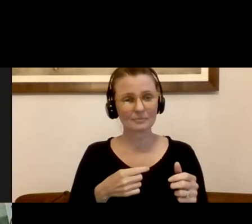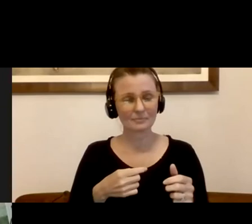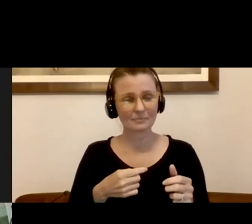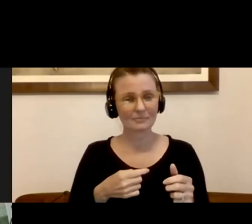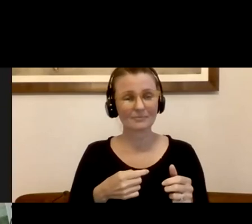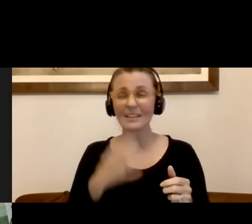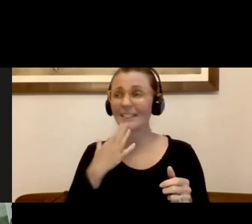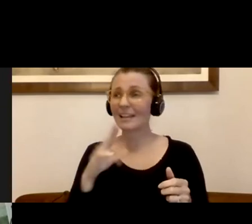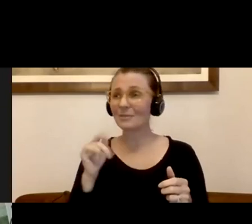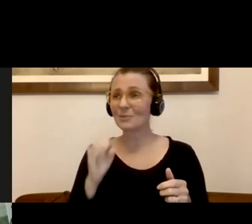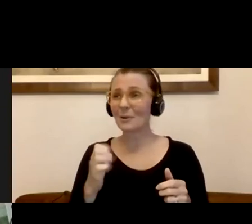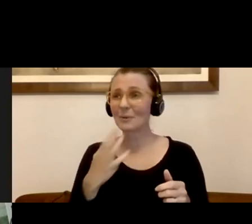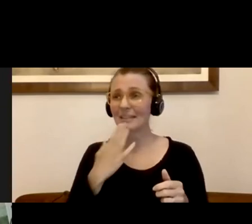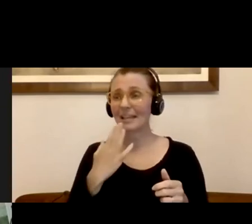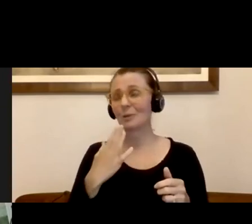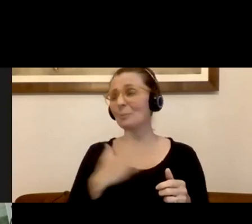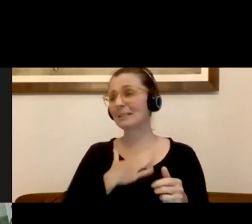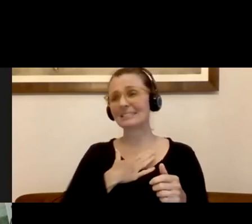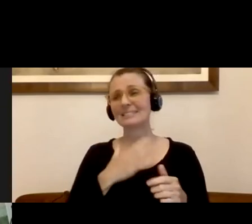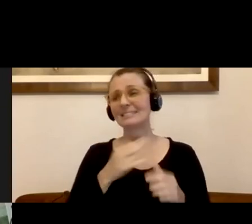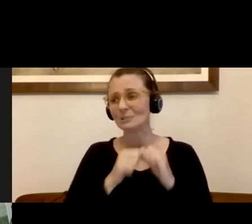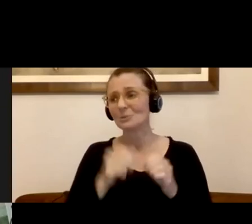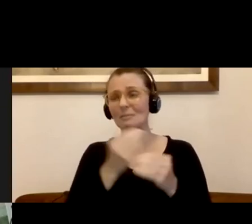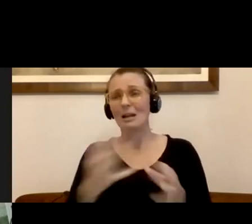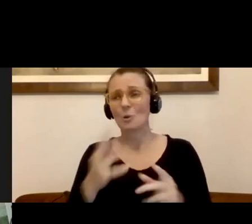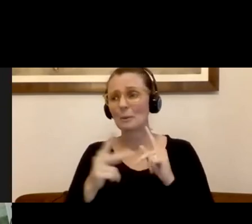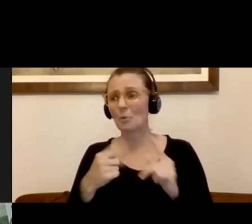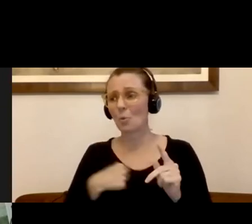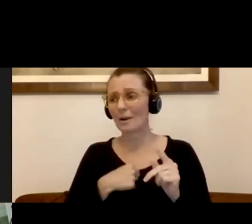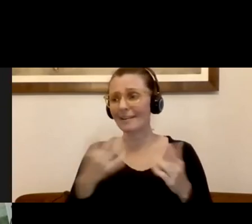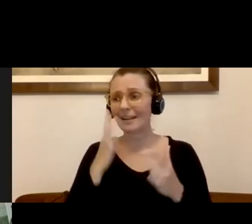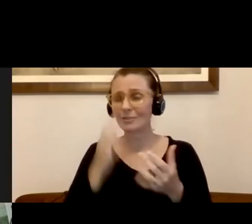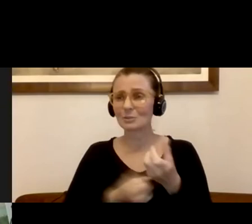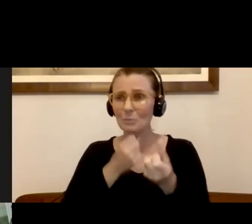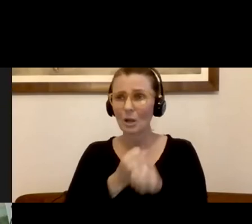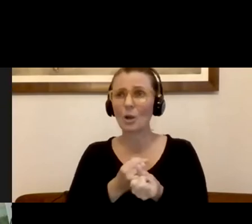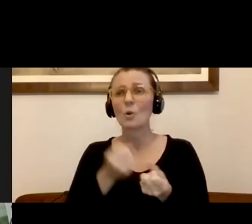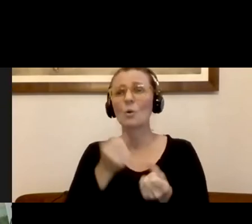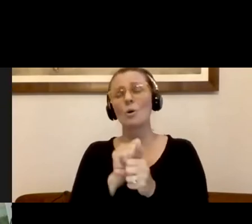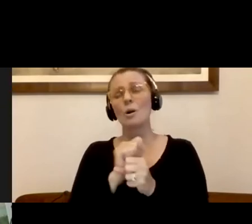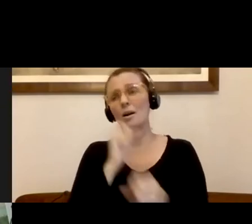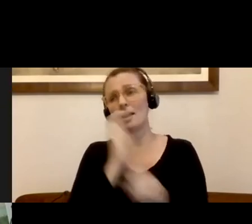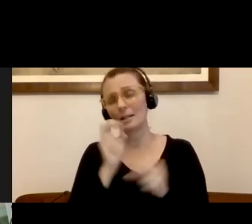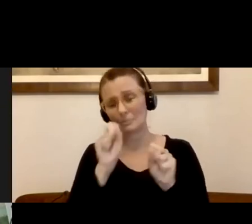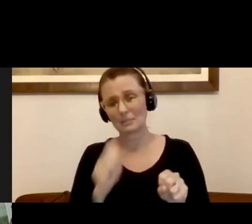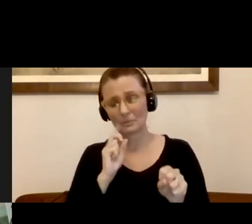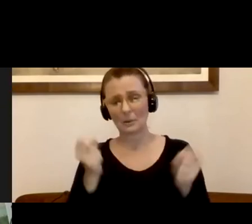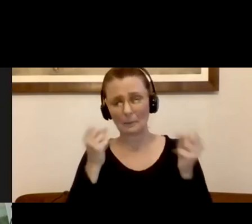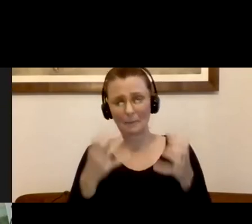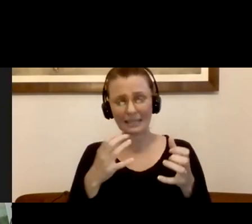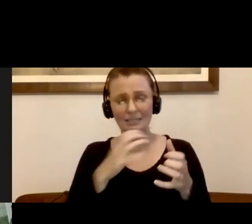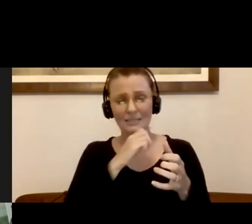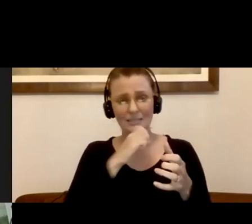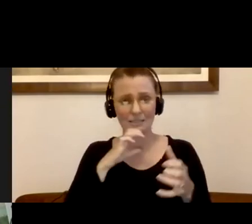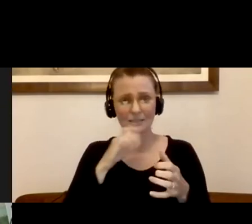us out there and letting people know we're here. We're working as hard as we can for as many of the seniors. And, and one quick, brief thing about